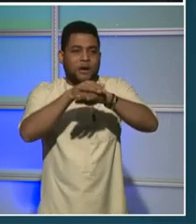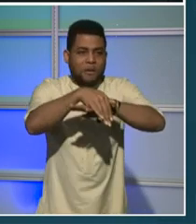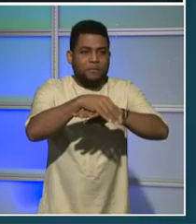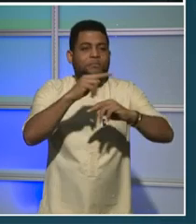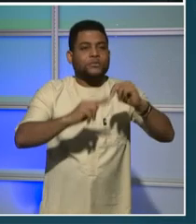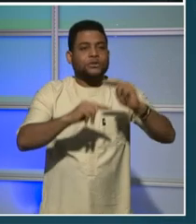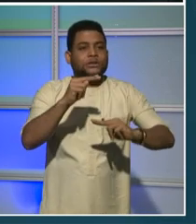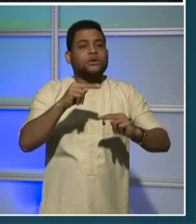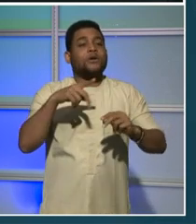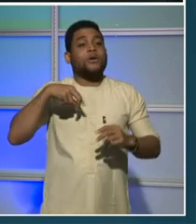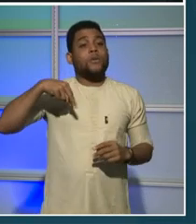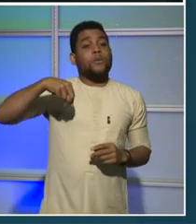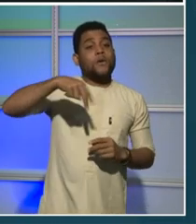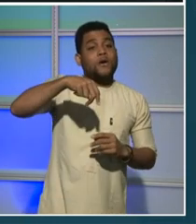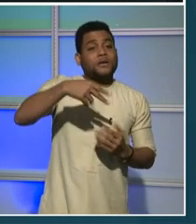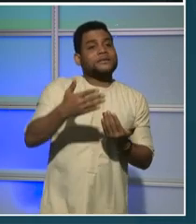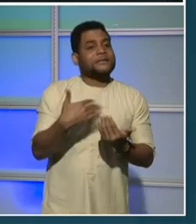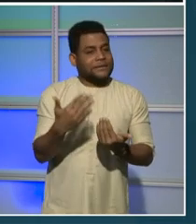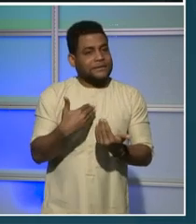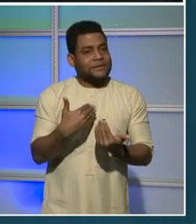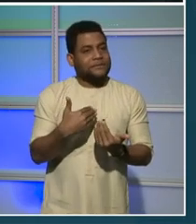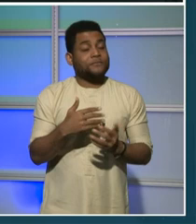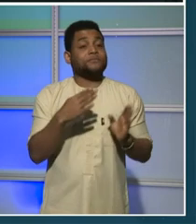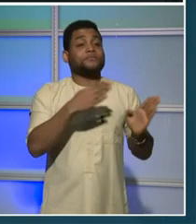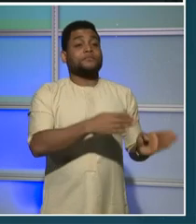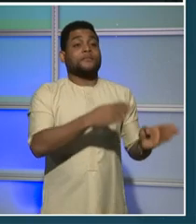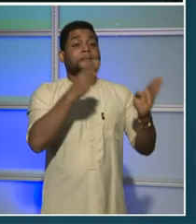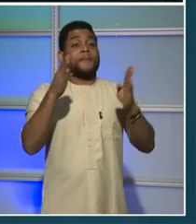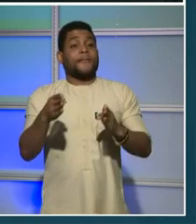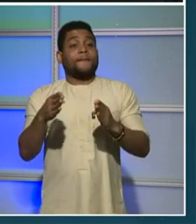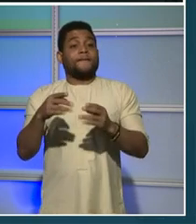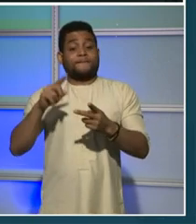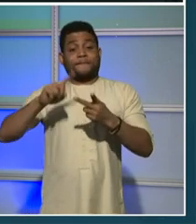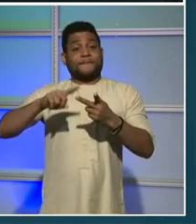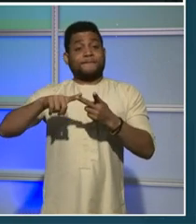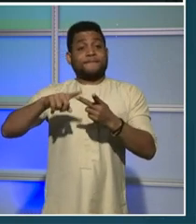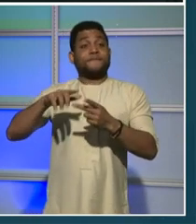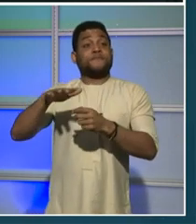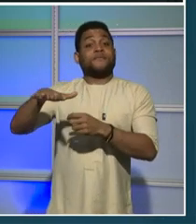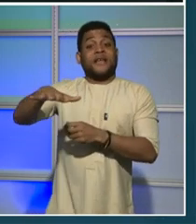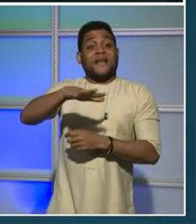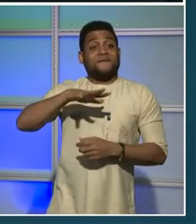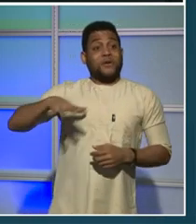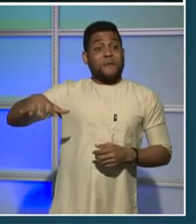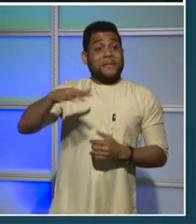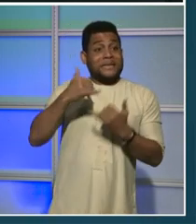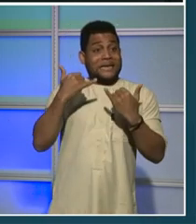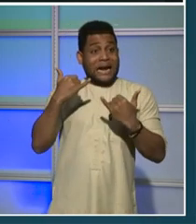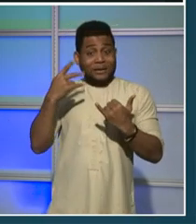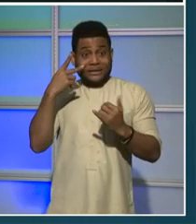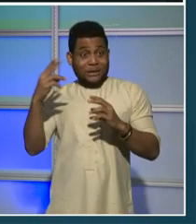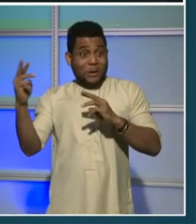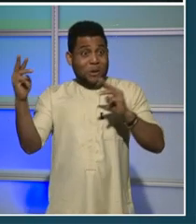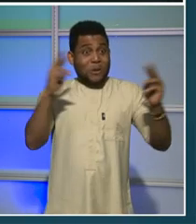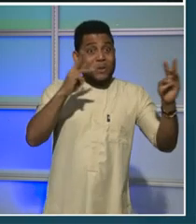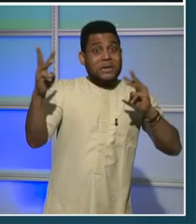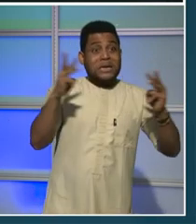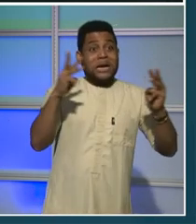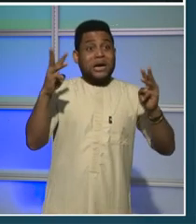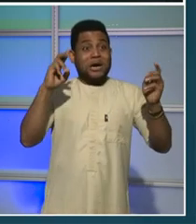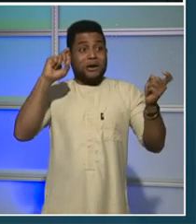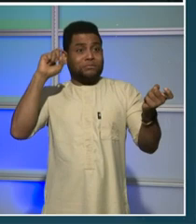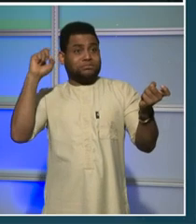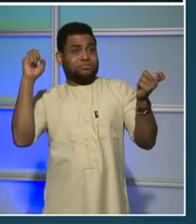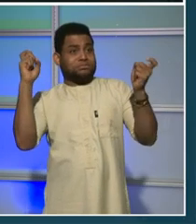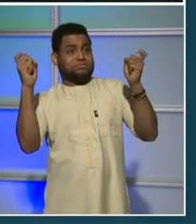calming measures. Next is the environment. The climate is changing. We've already had the warmest December